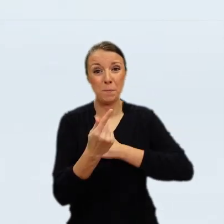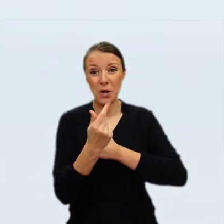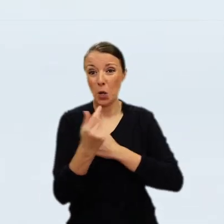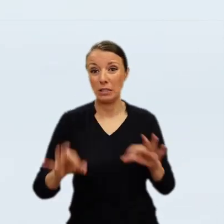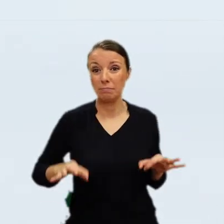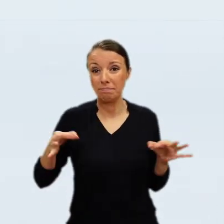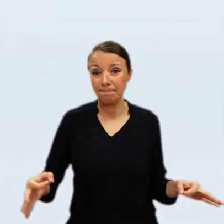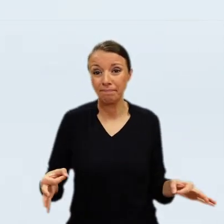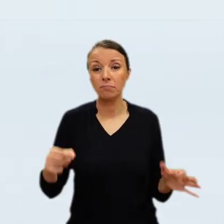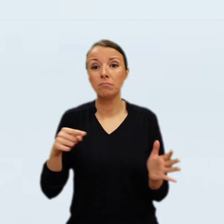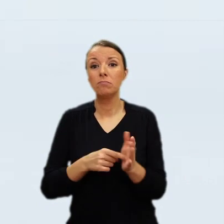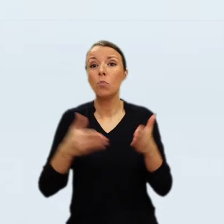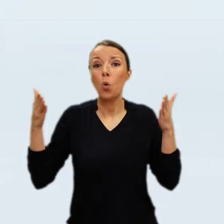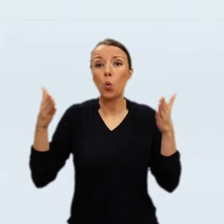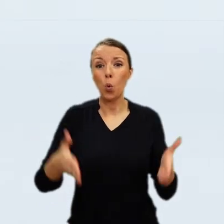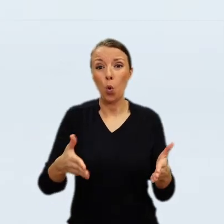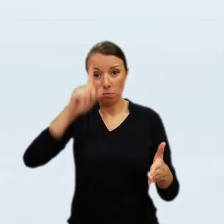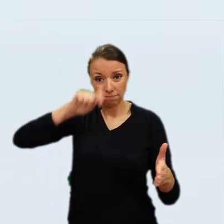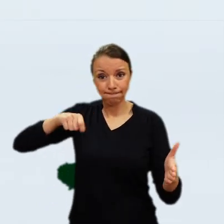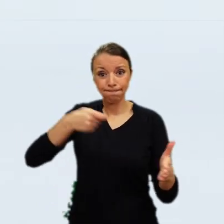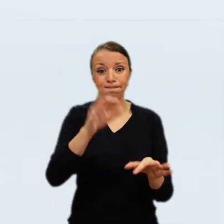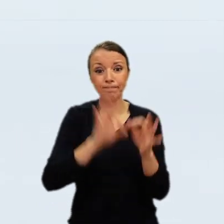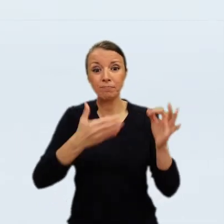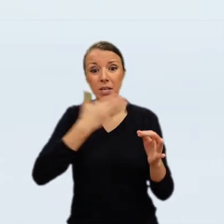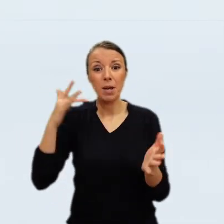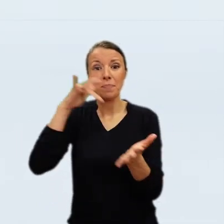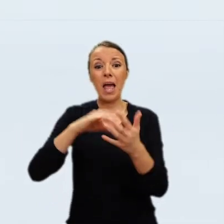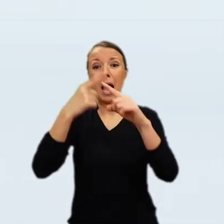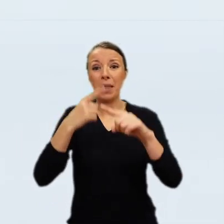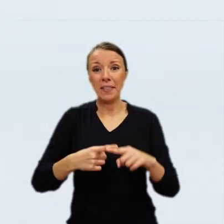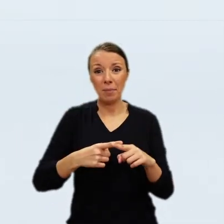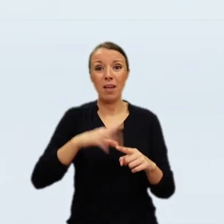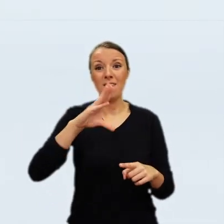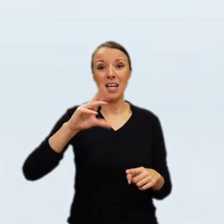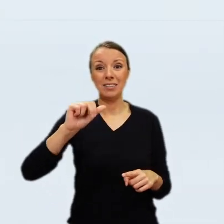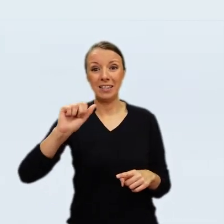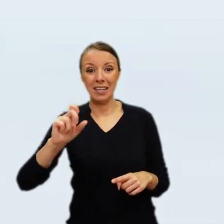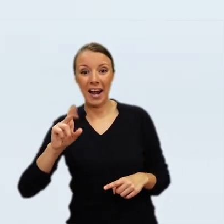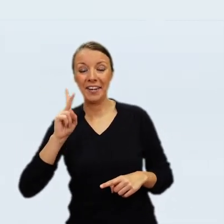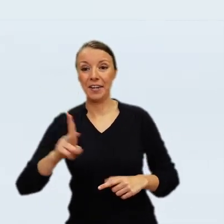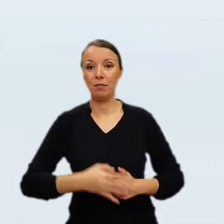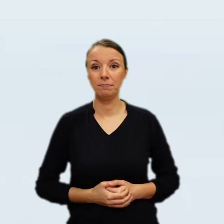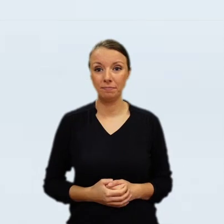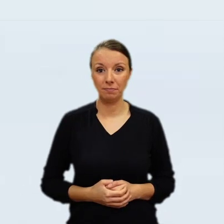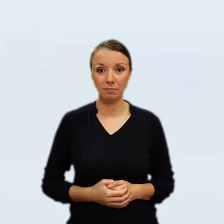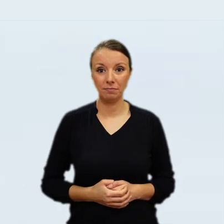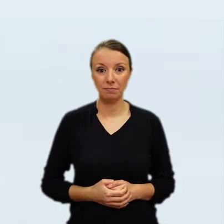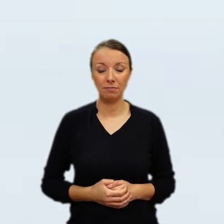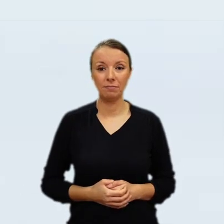what the painting was created to mean to its original owners or subsequent owners in the 17th century.